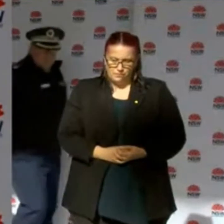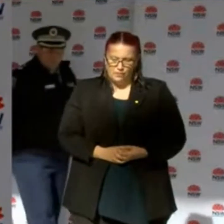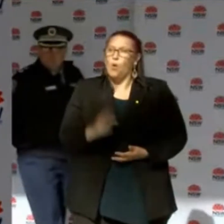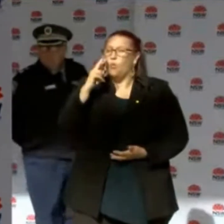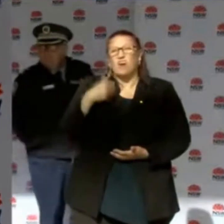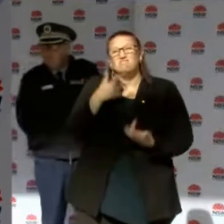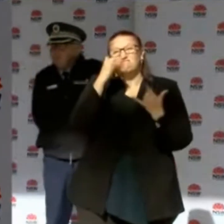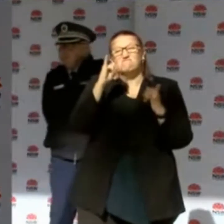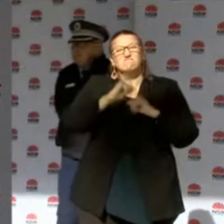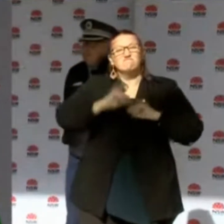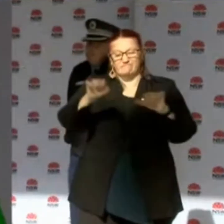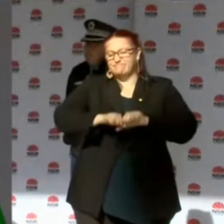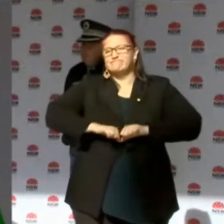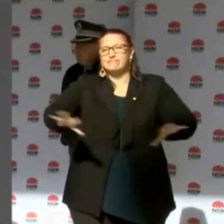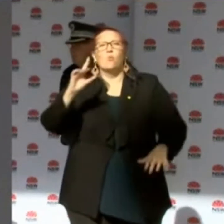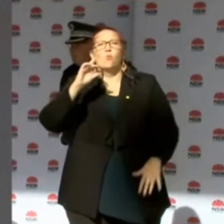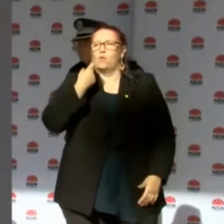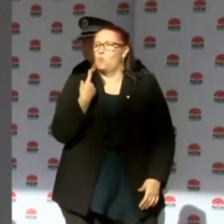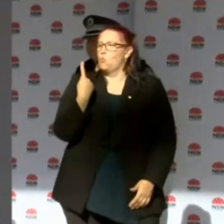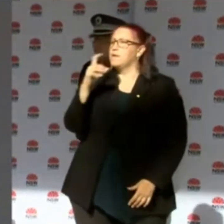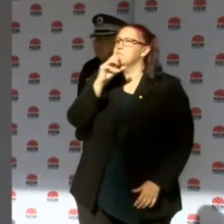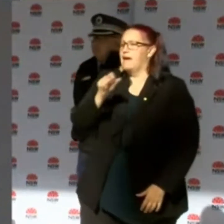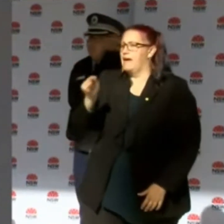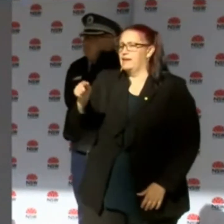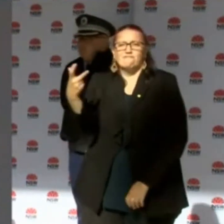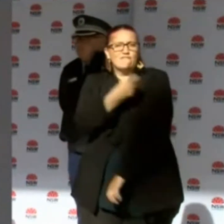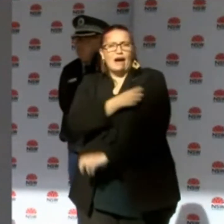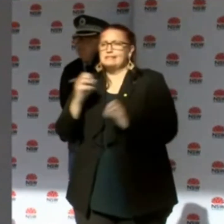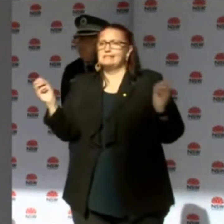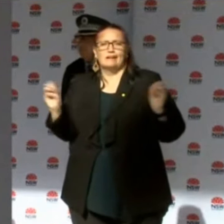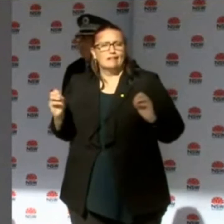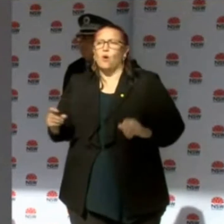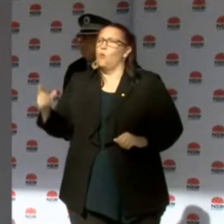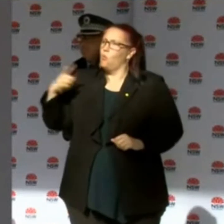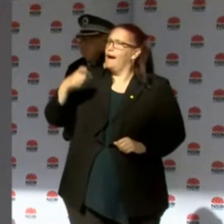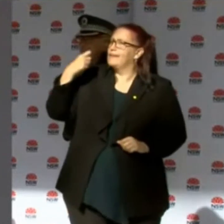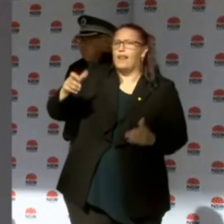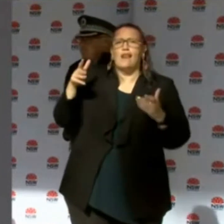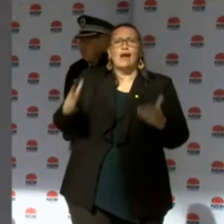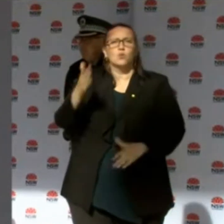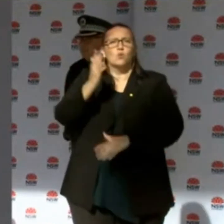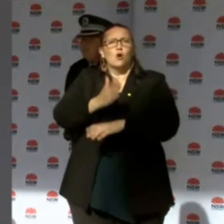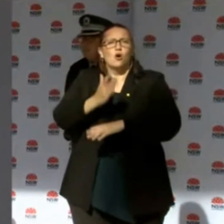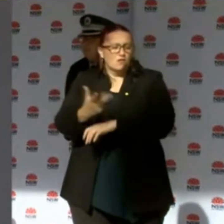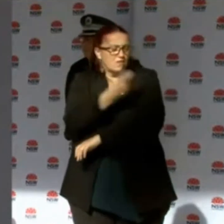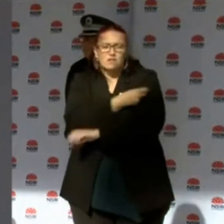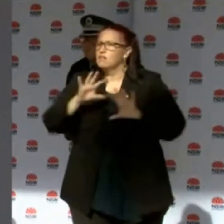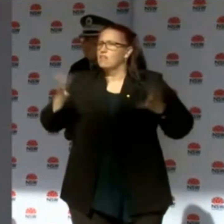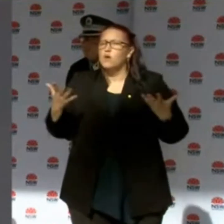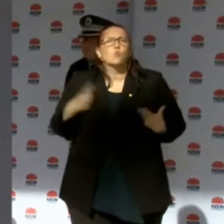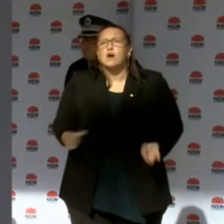project outbreak at the moment, all because of one driver who wasn't vaccinated, why are these frontline workers still not having mandatory vaccinations?